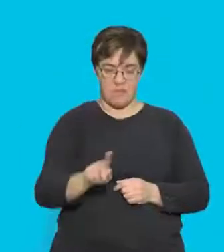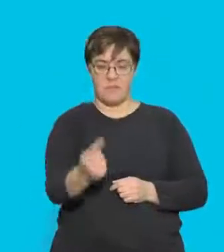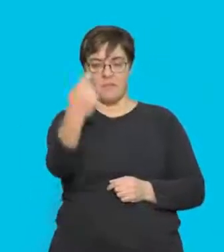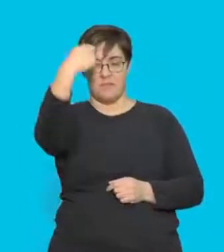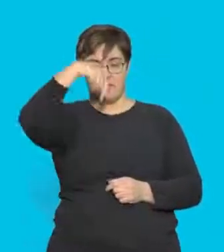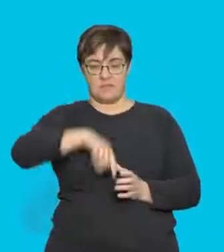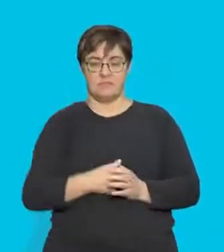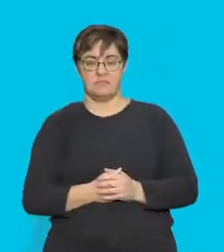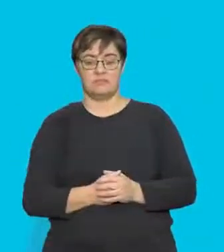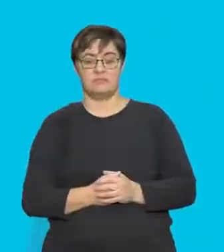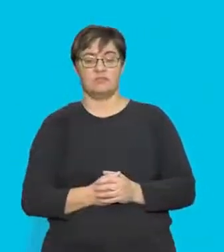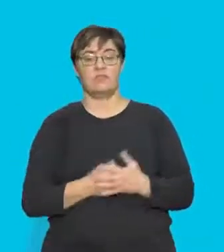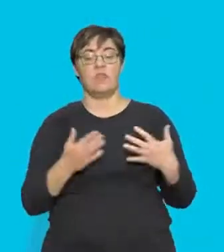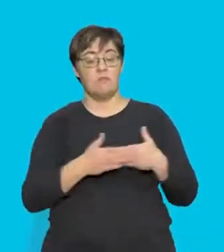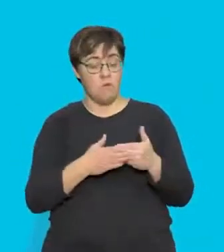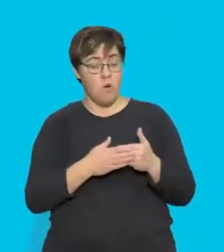In more detail,